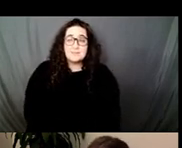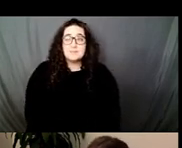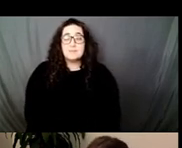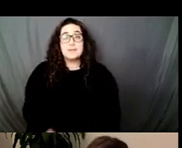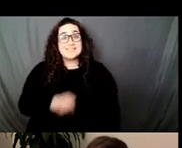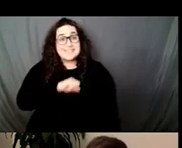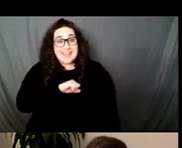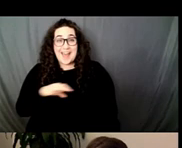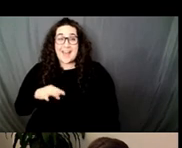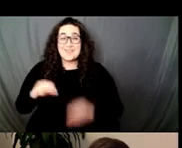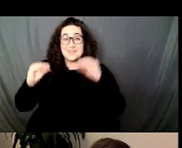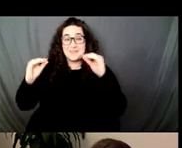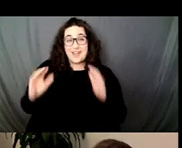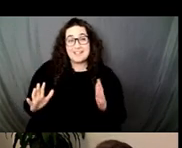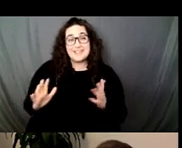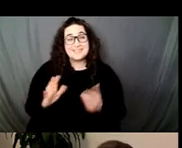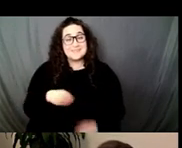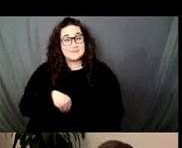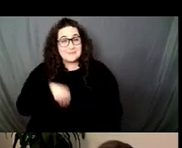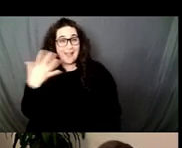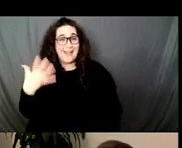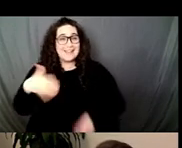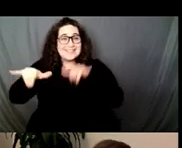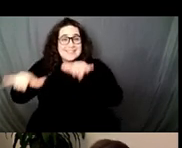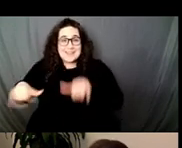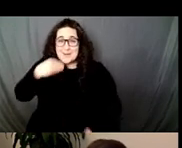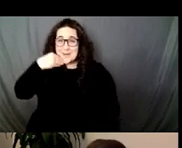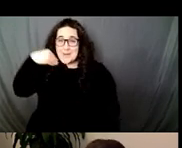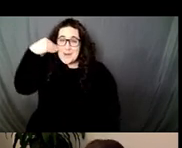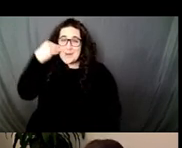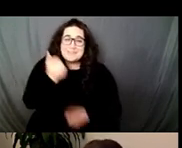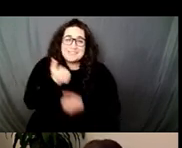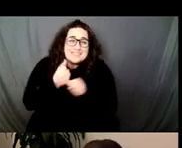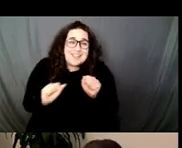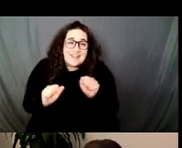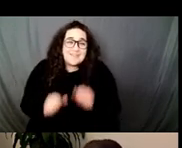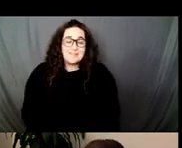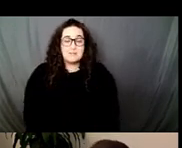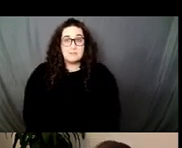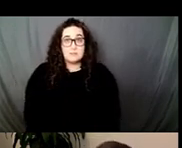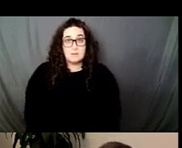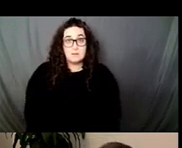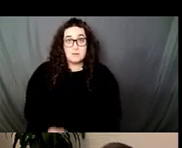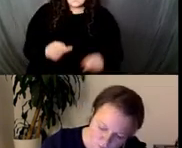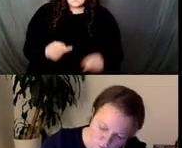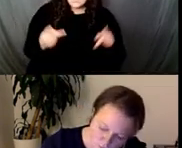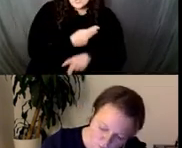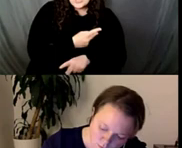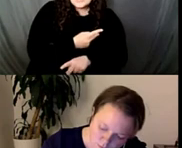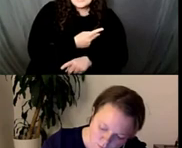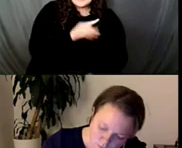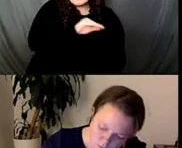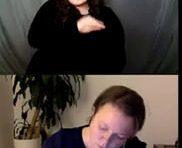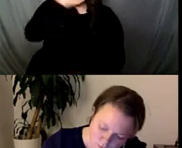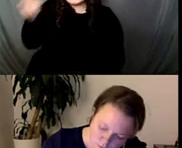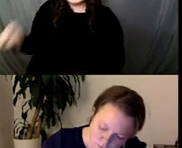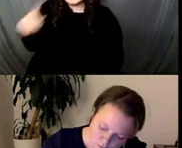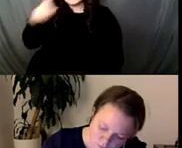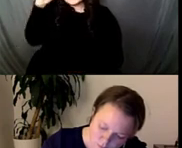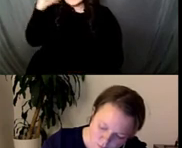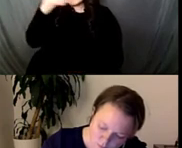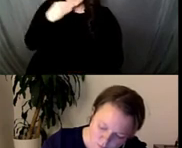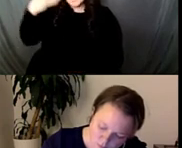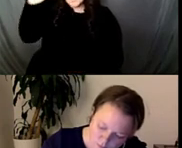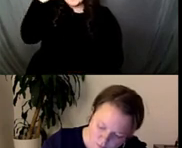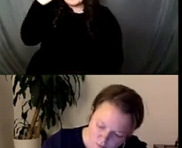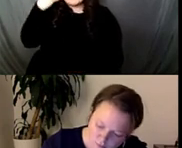our homes or worse, they decamped to winter homes, I'm sorry, to summer homes in warmer places. I don't have